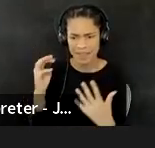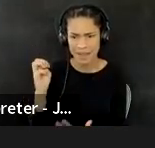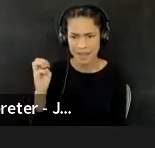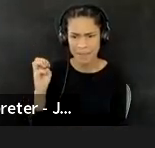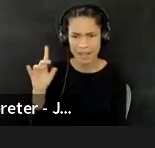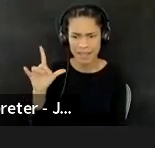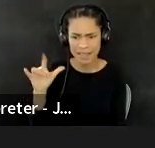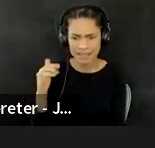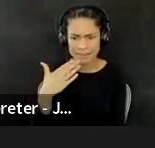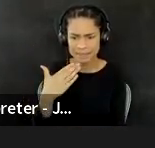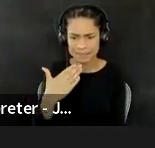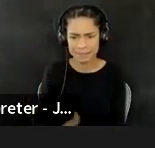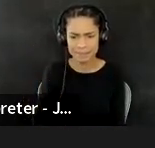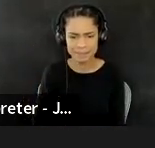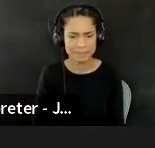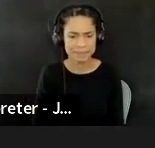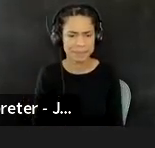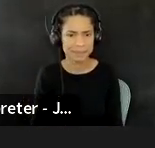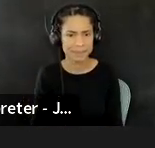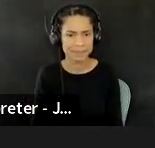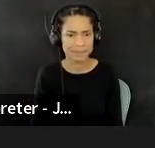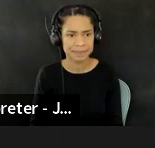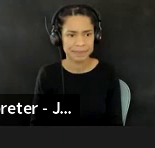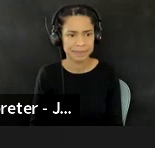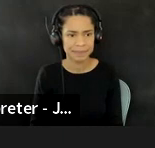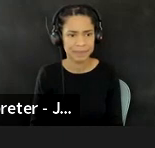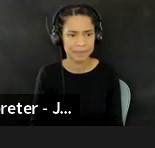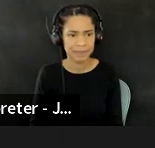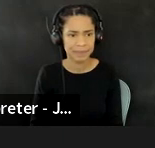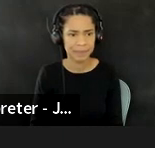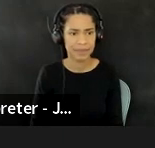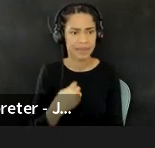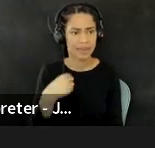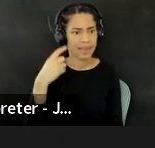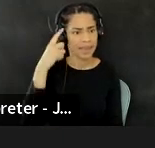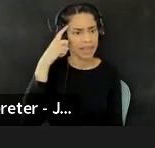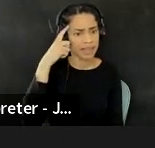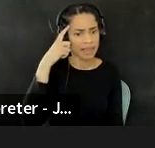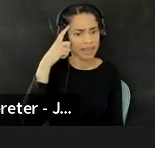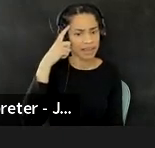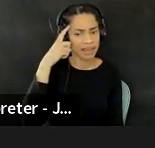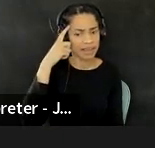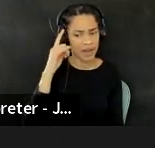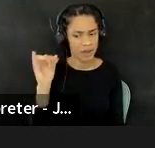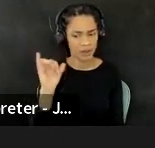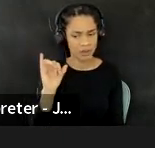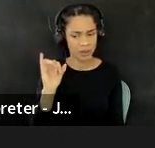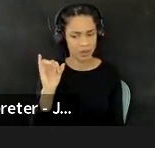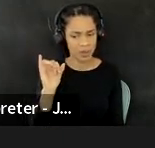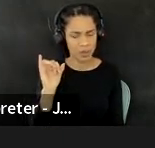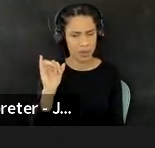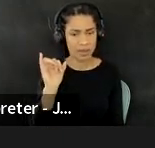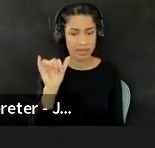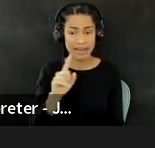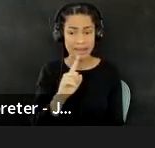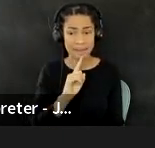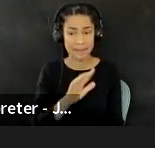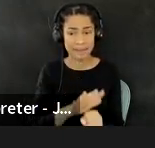Oh, I, um, I, I think I'm also just so moved at the, the commitment, uh,